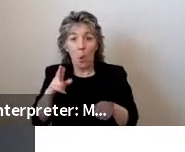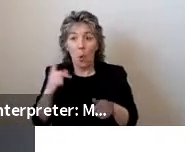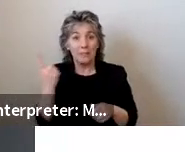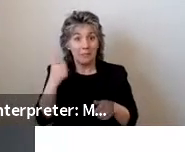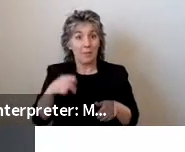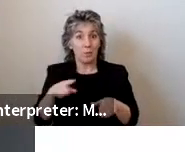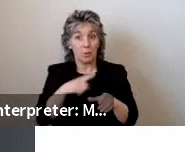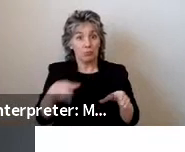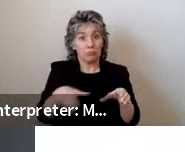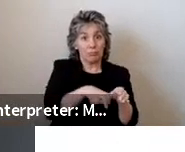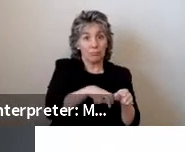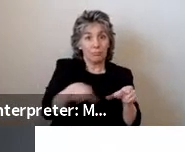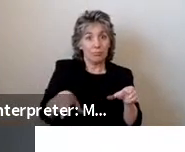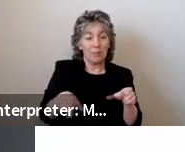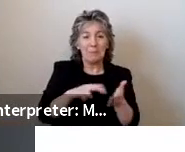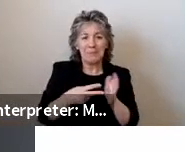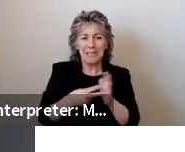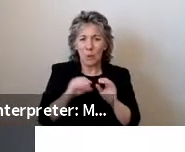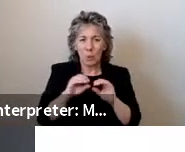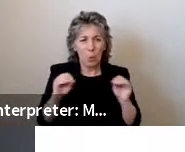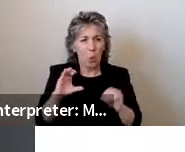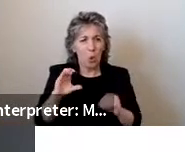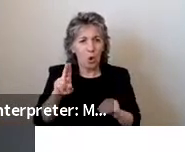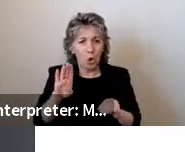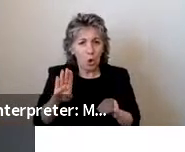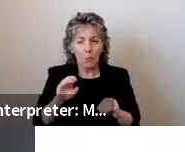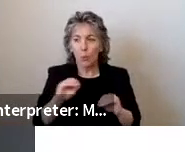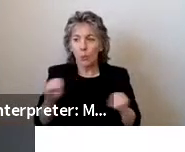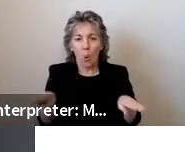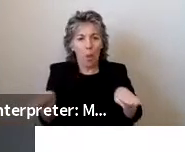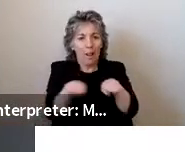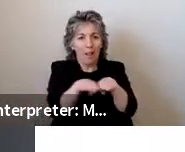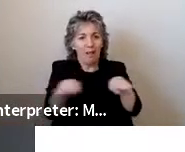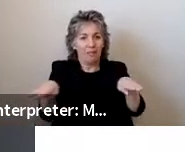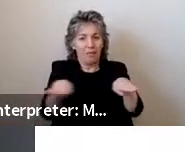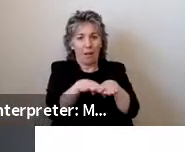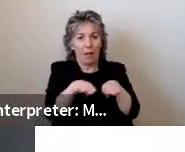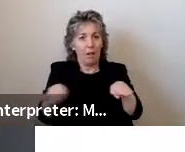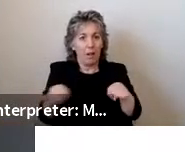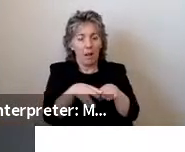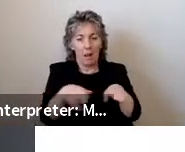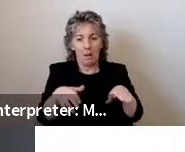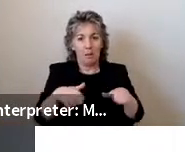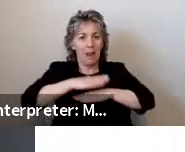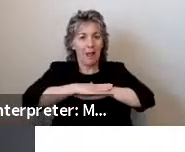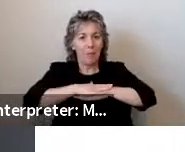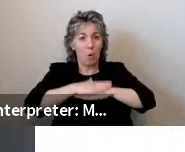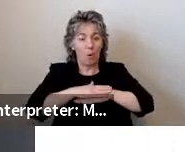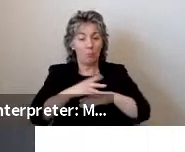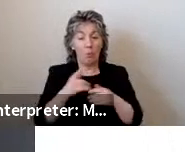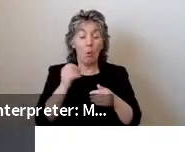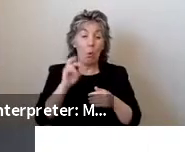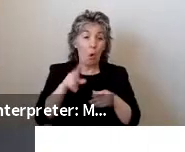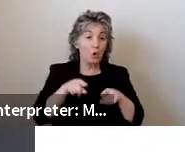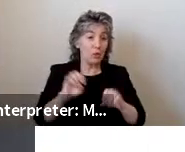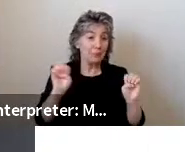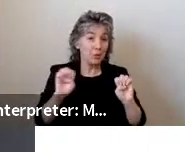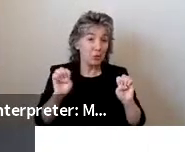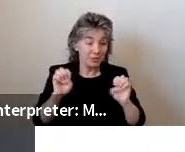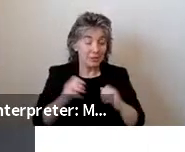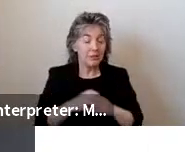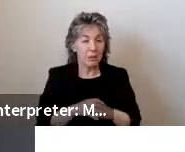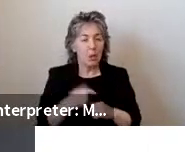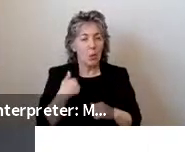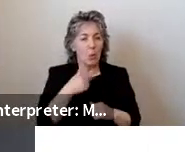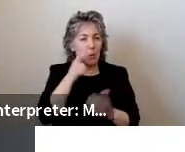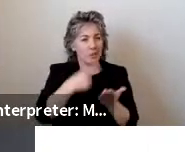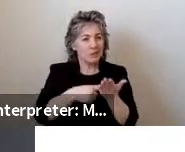where there is no curb or level boarding platform and during an emergency. There are several technical criteria that we will touch